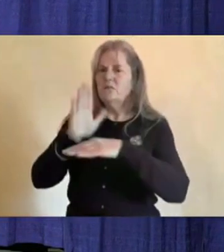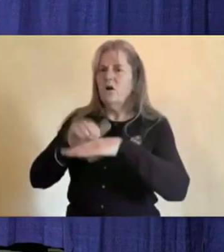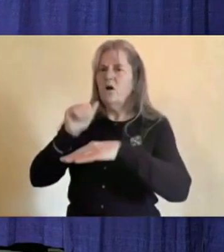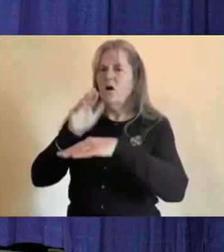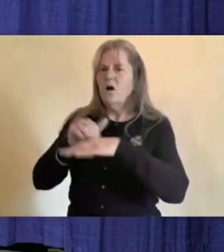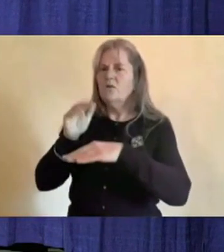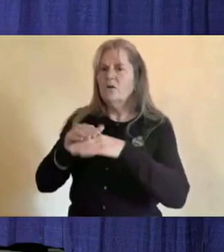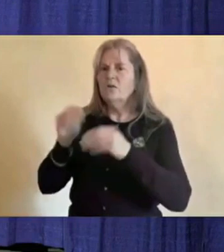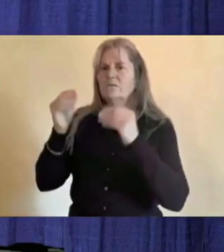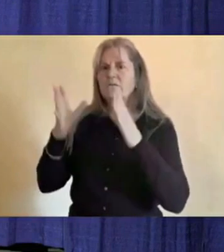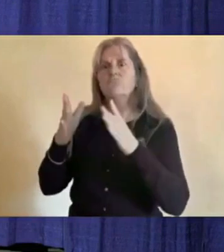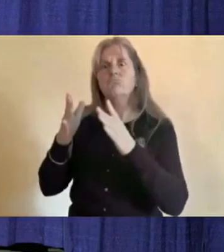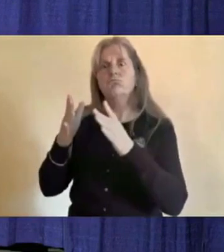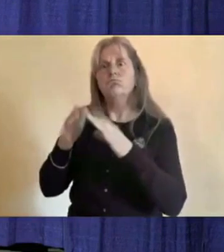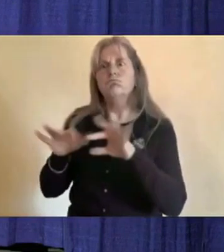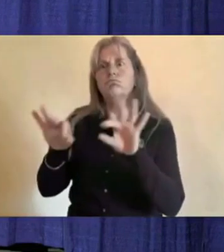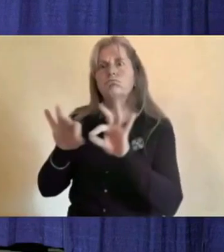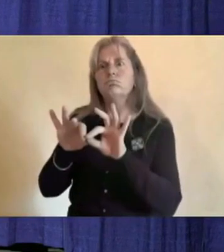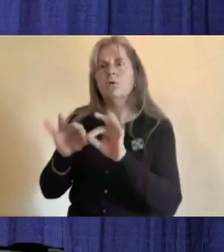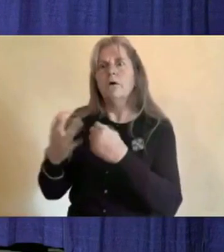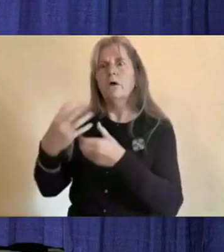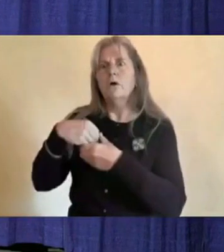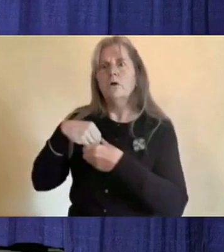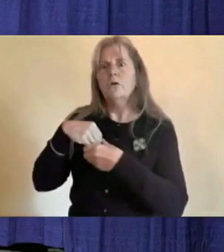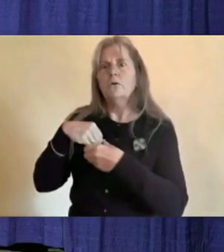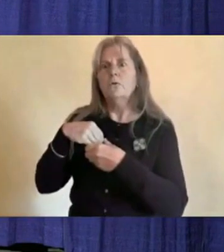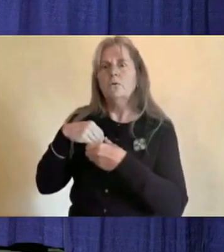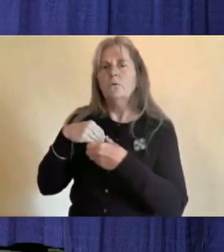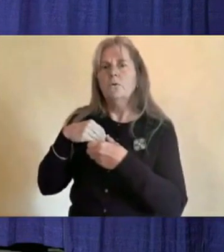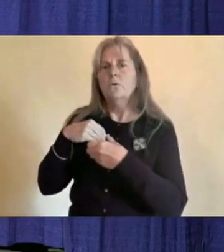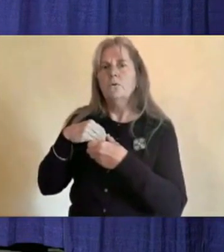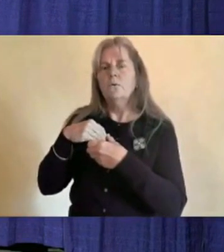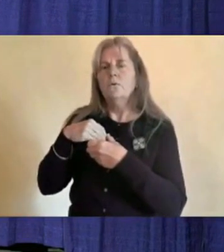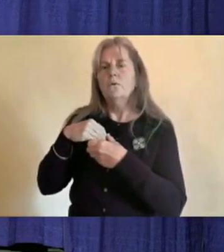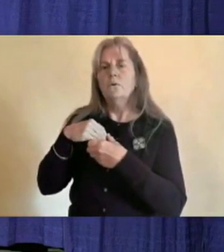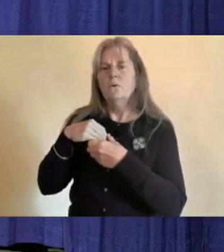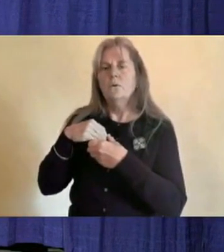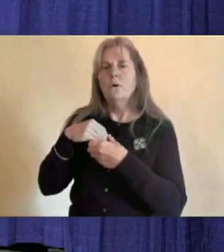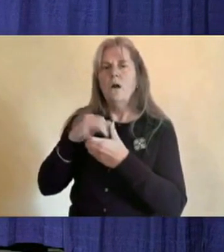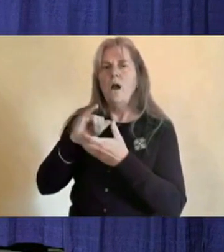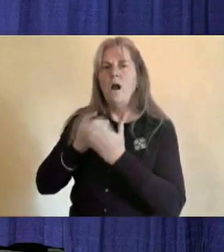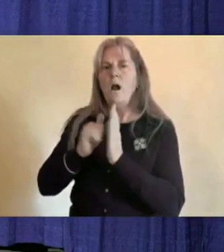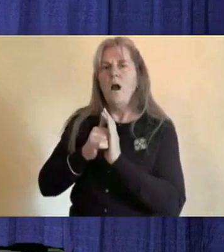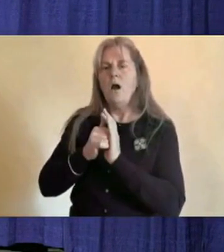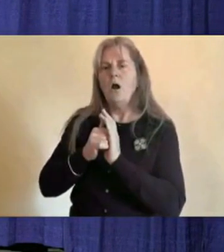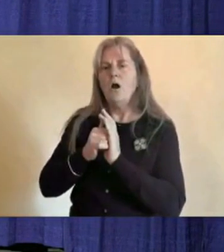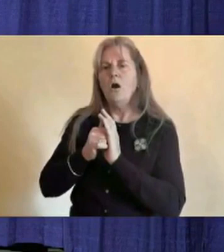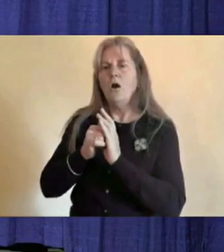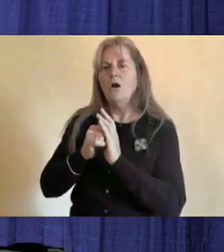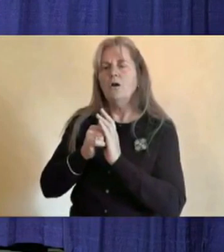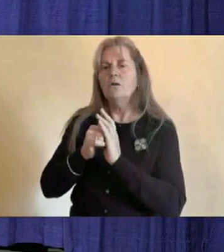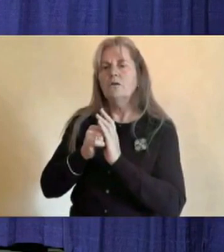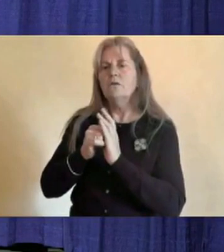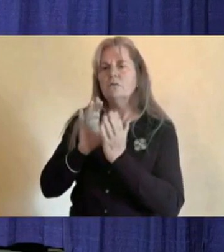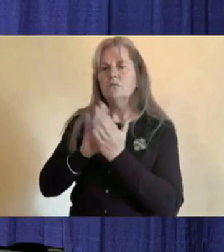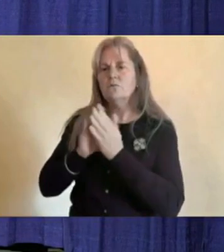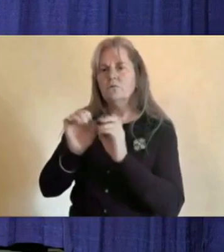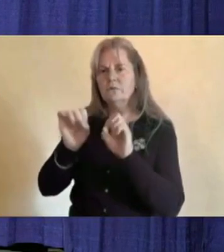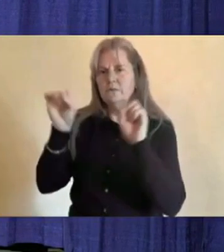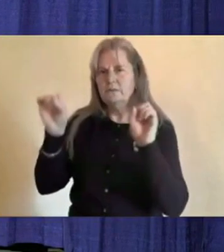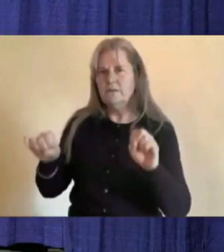important part, valued and important part of our education system. Laura, I think